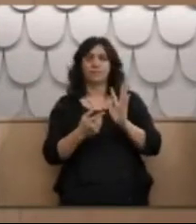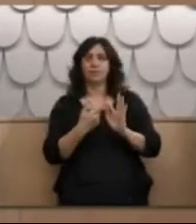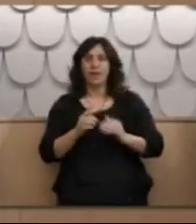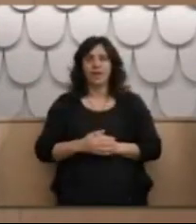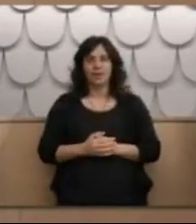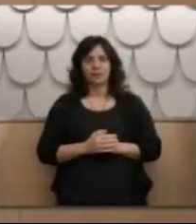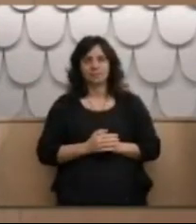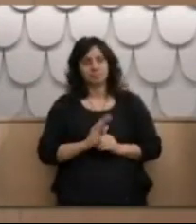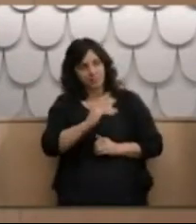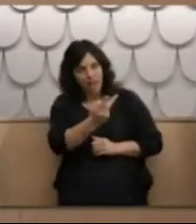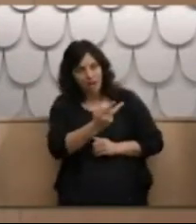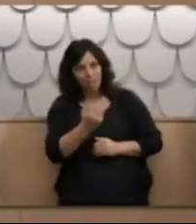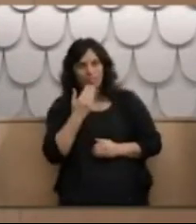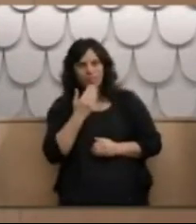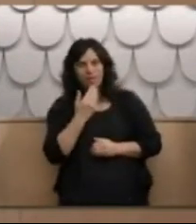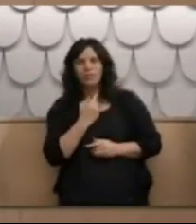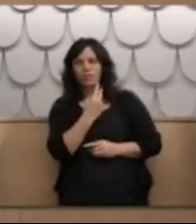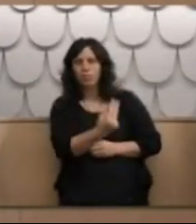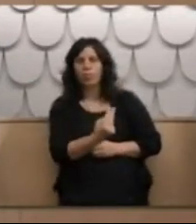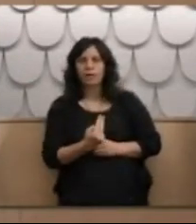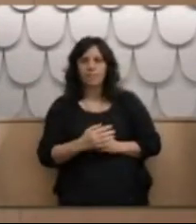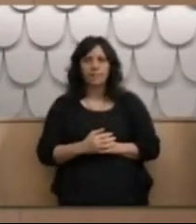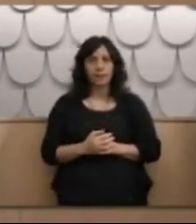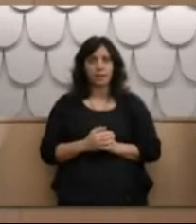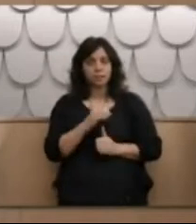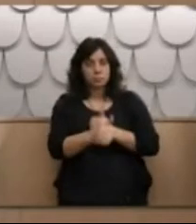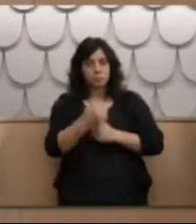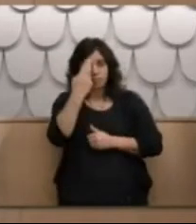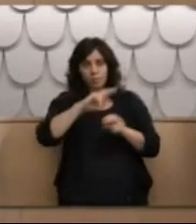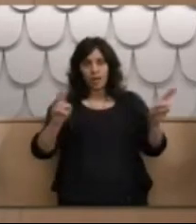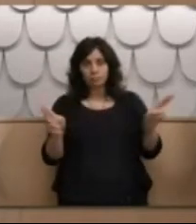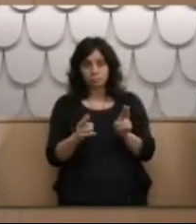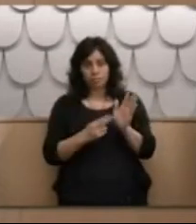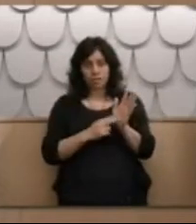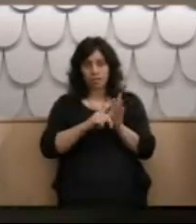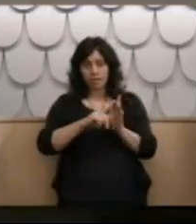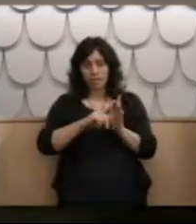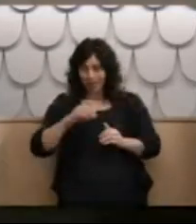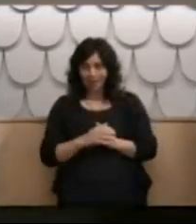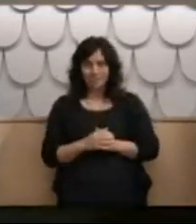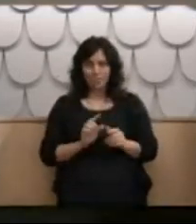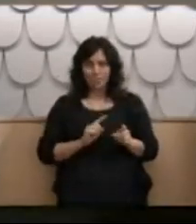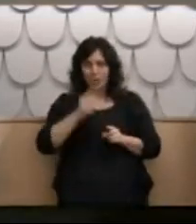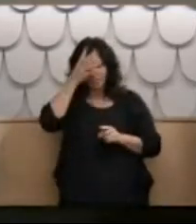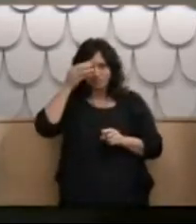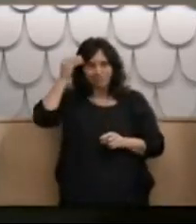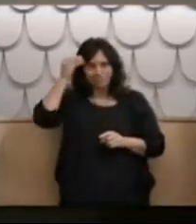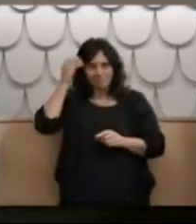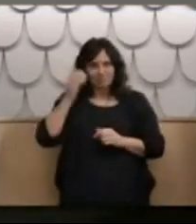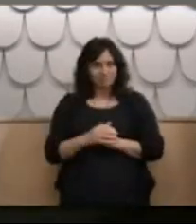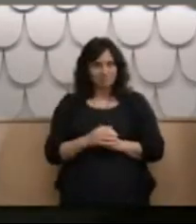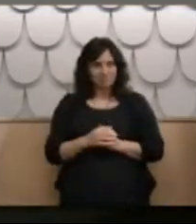Welcome, thank you for coming. And I think you prefer to be called Nick, is that right? Try and remember to do that. Is it alright if I call you Nick?